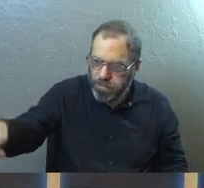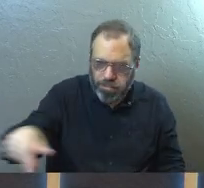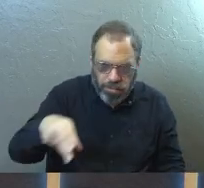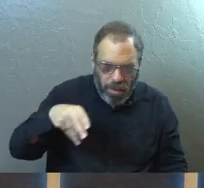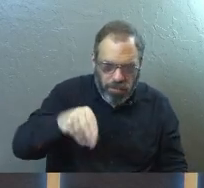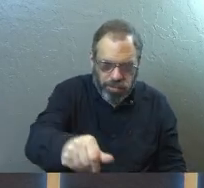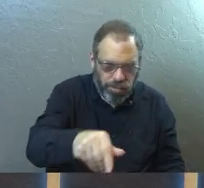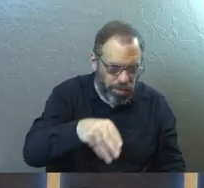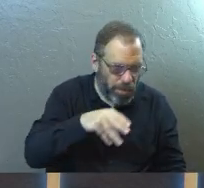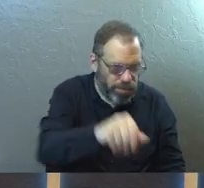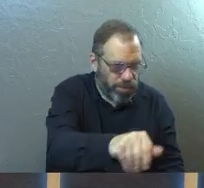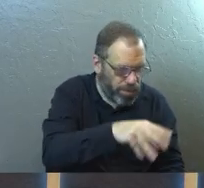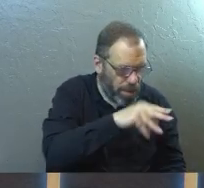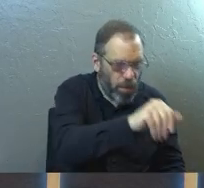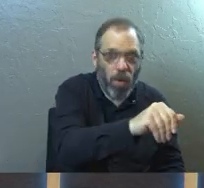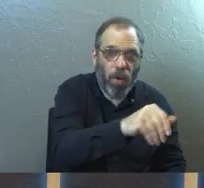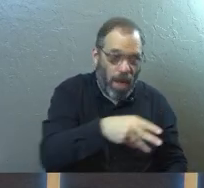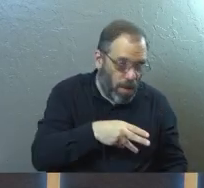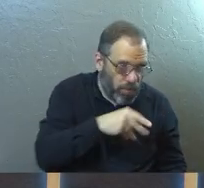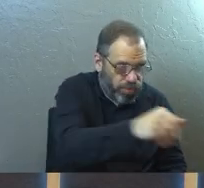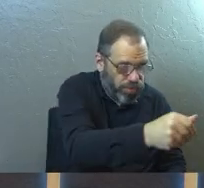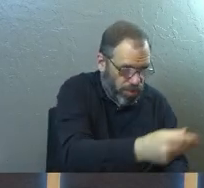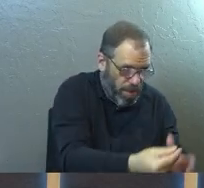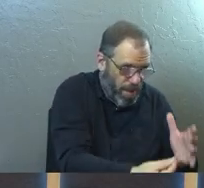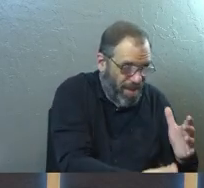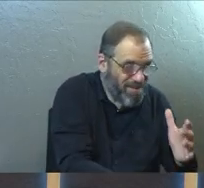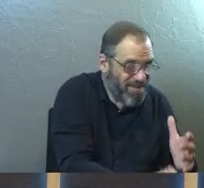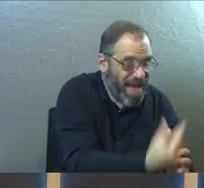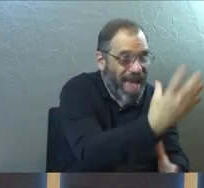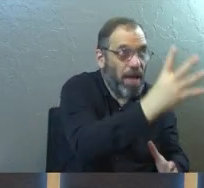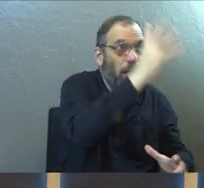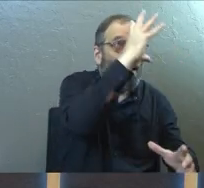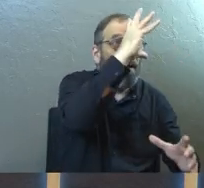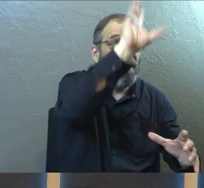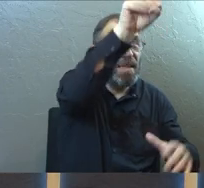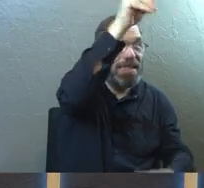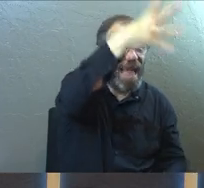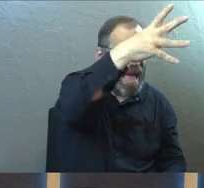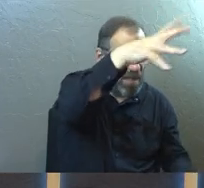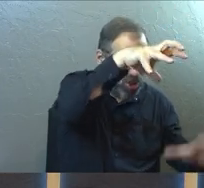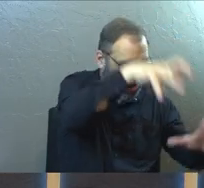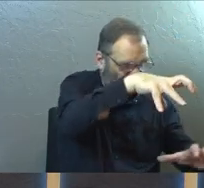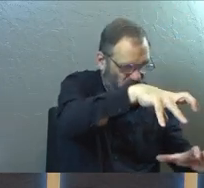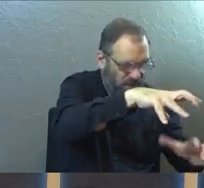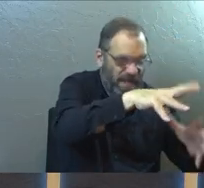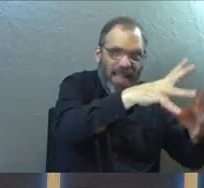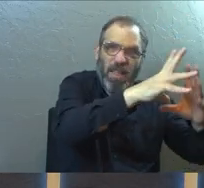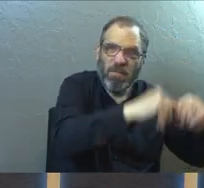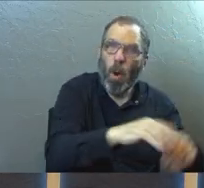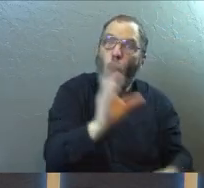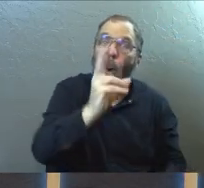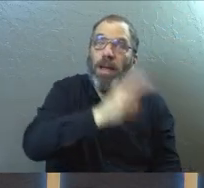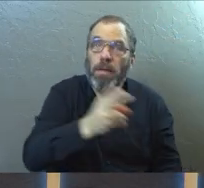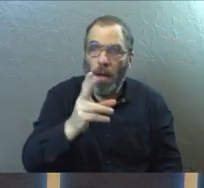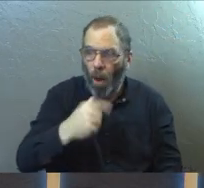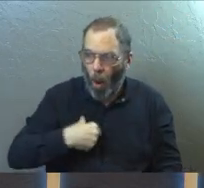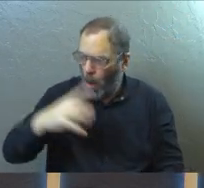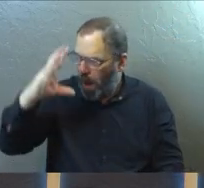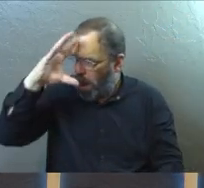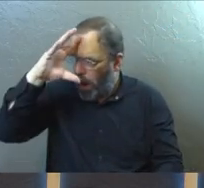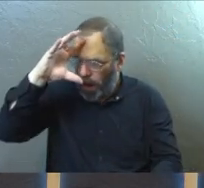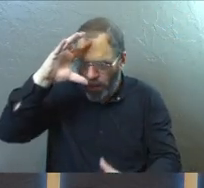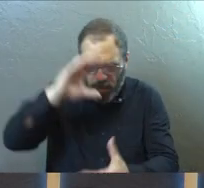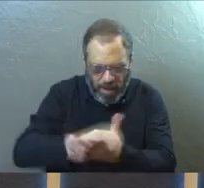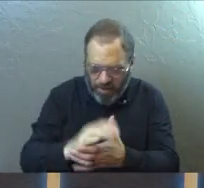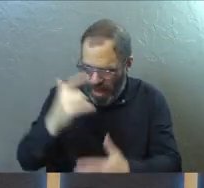scorched out by the sun. And sometimes our faith can be that way where, and maybe that's even in your history that I thought I